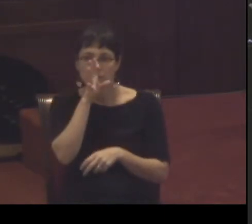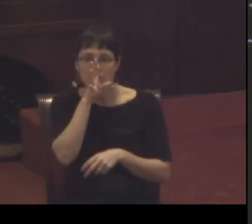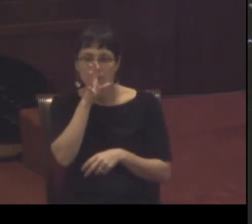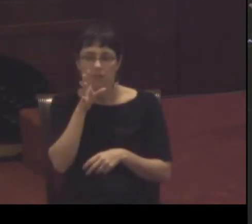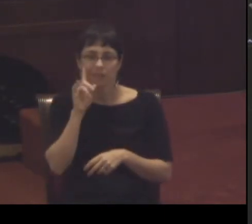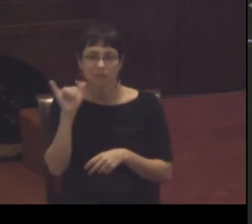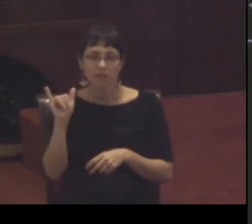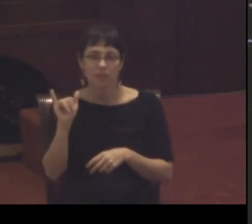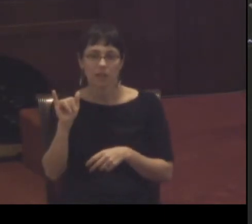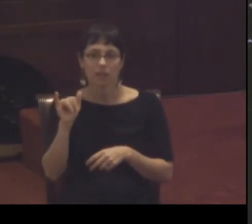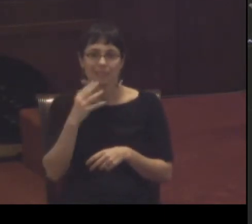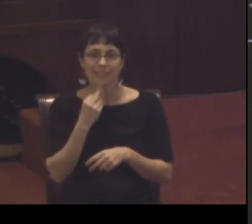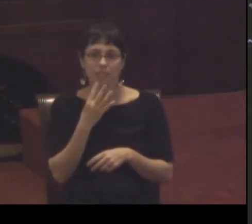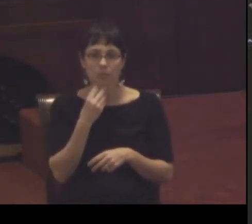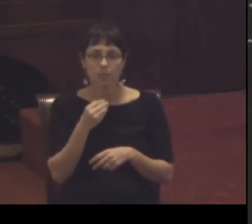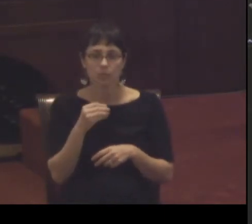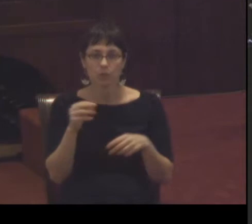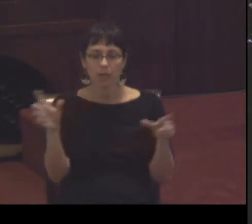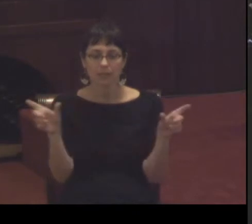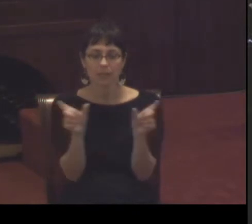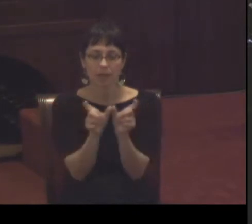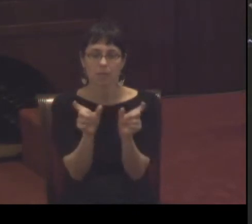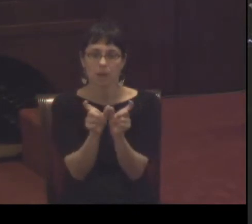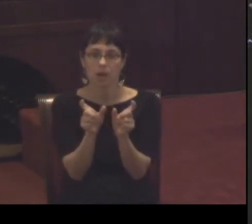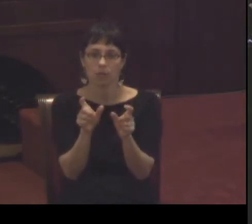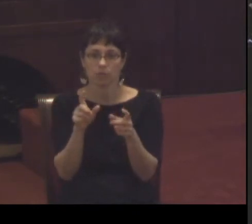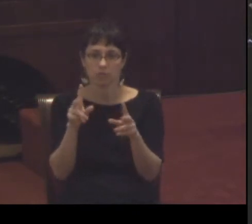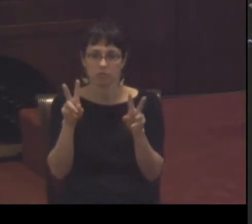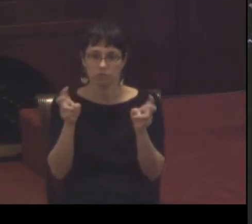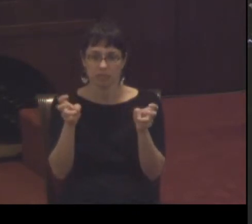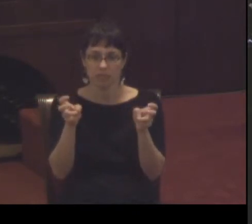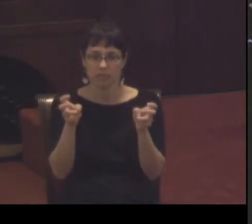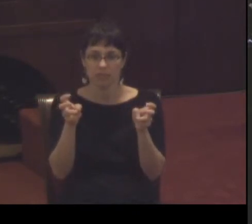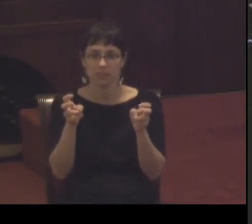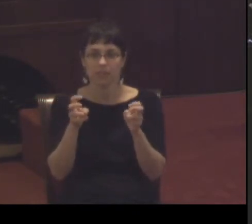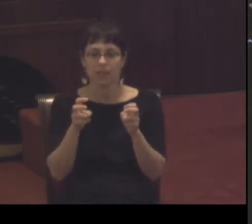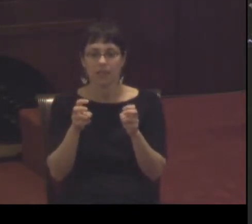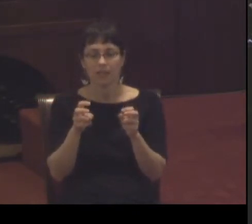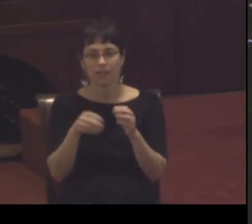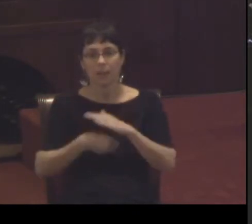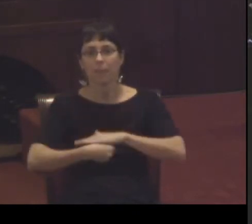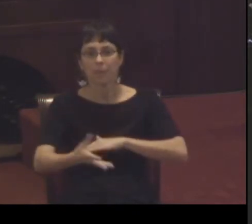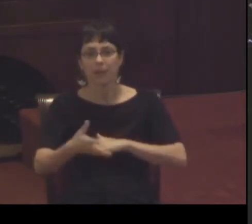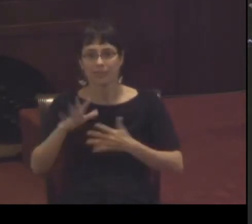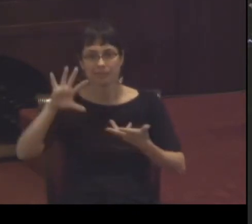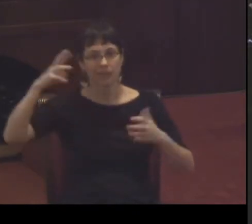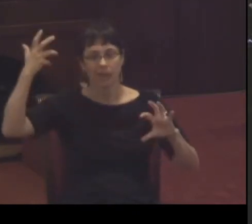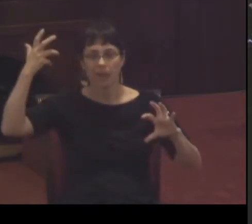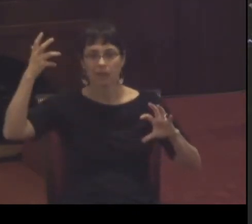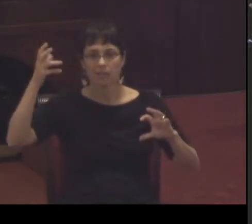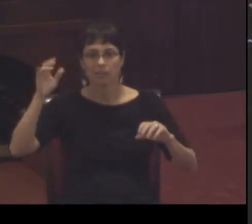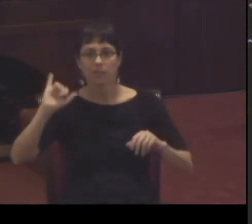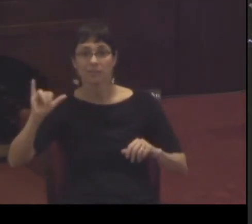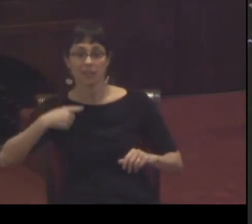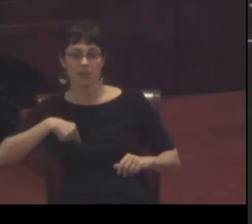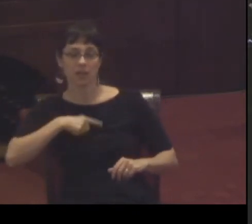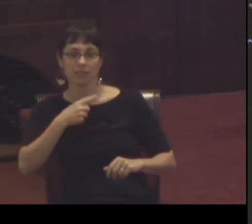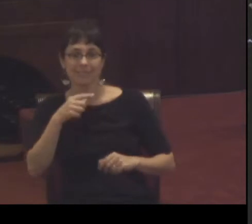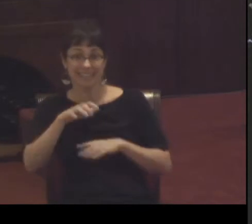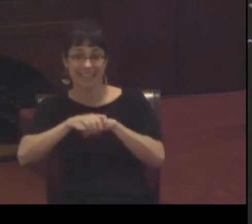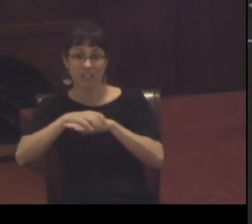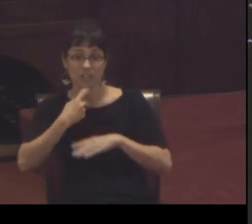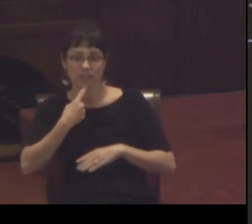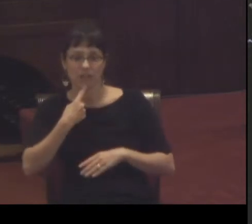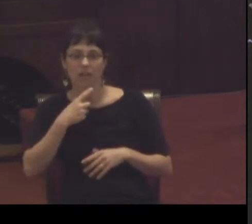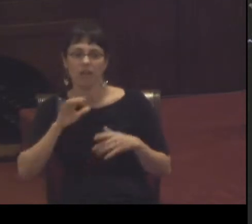that indicates chaos it's what we do with English when we say something like oh man I was running